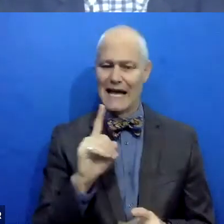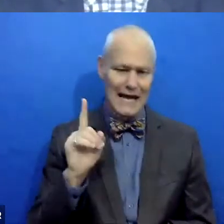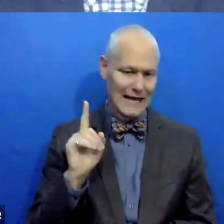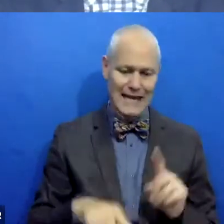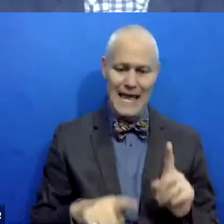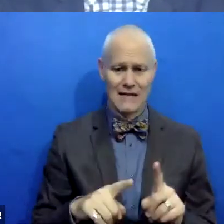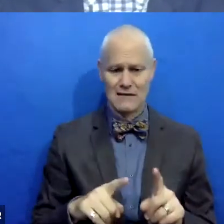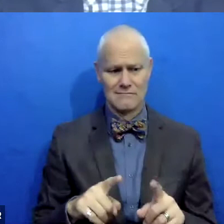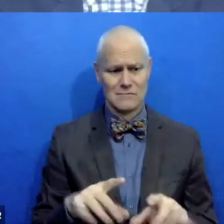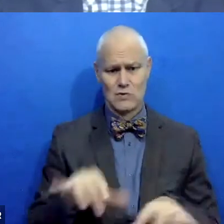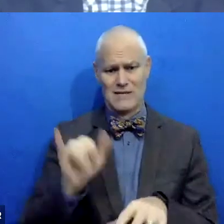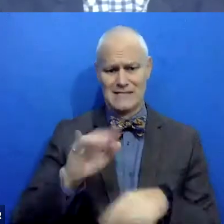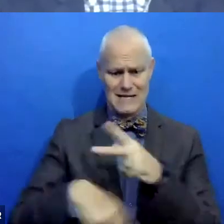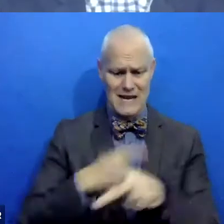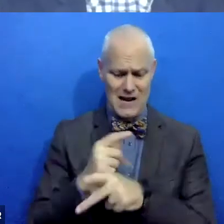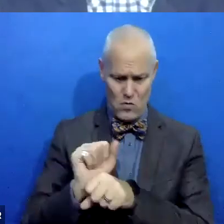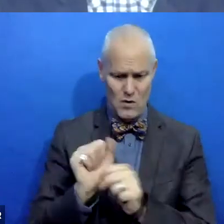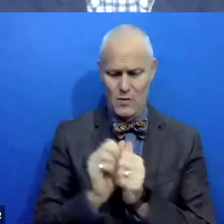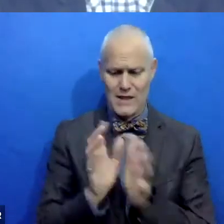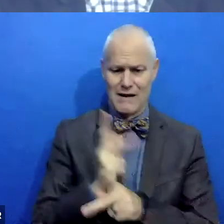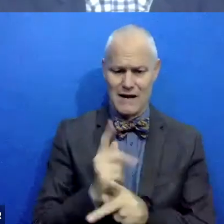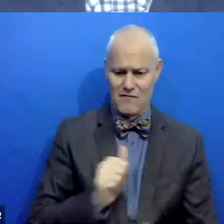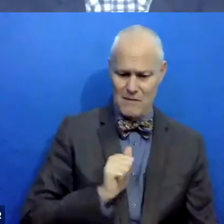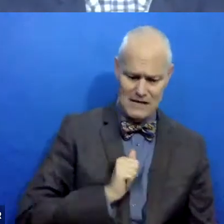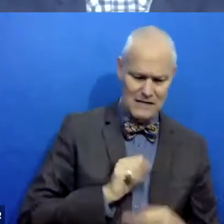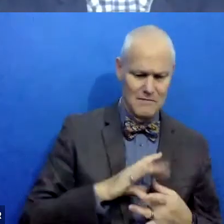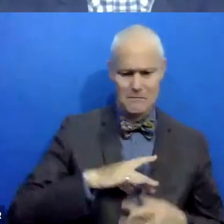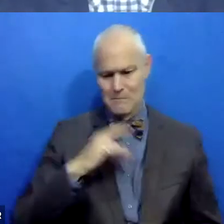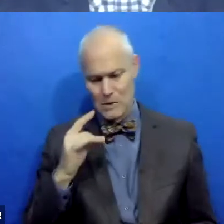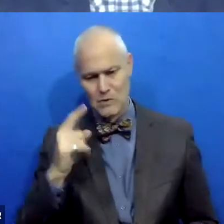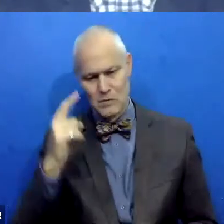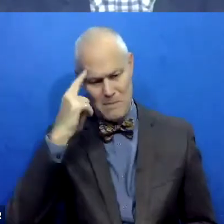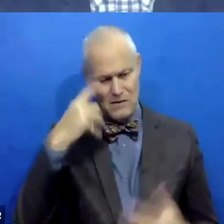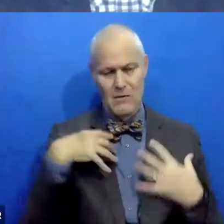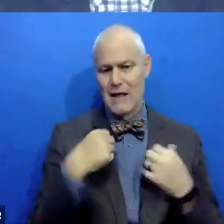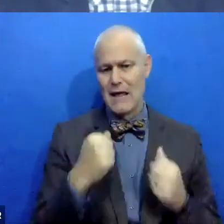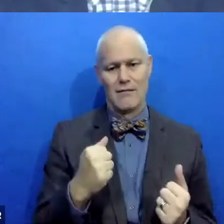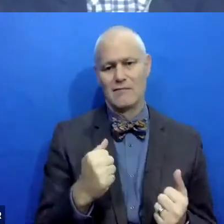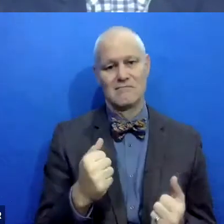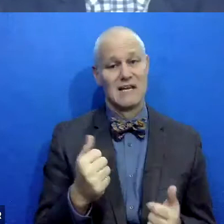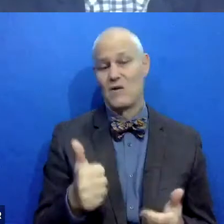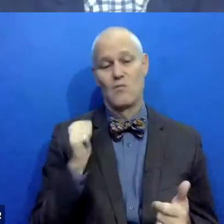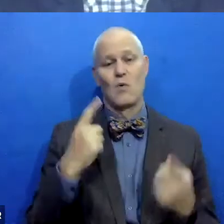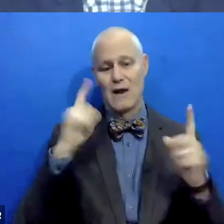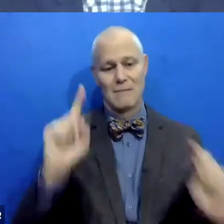this work if I am not taking care of my spiritual, physical, and mental health. Like, it's just not gonna, not gonna happen.